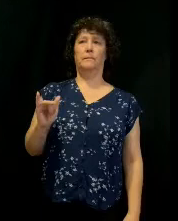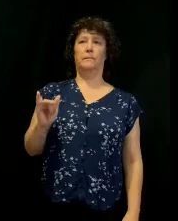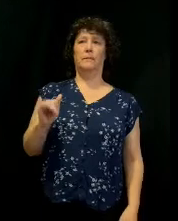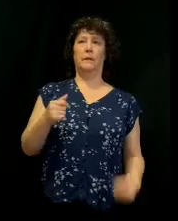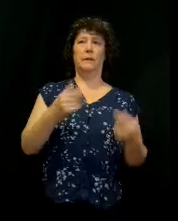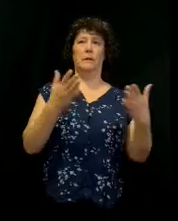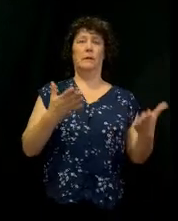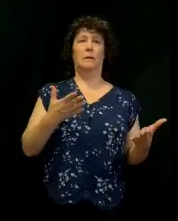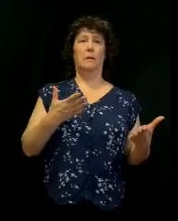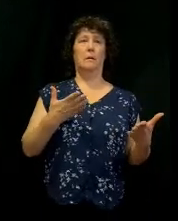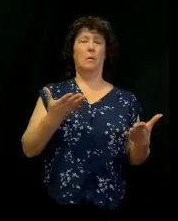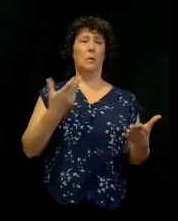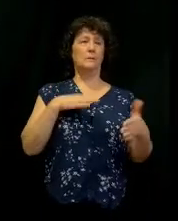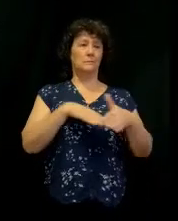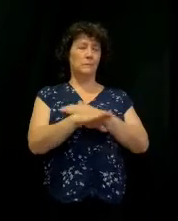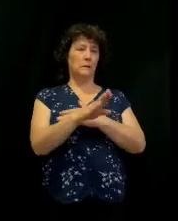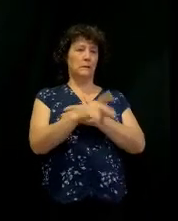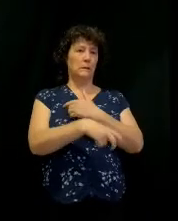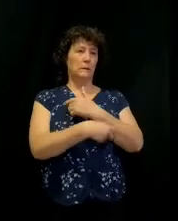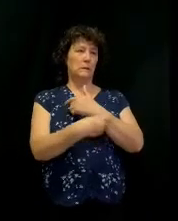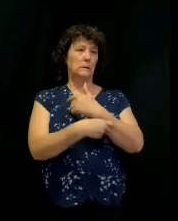enemy's trying to come in and steal some stuff.